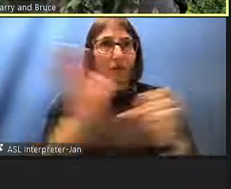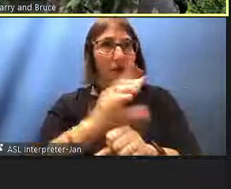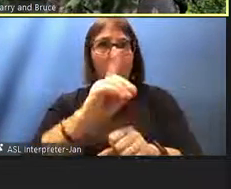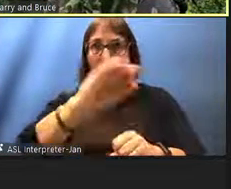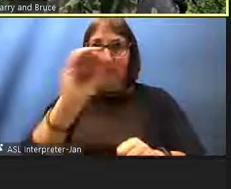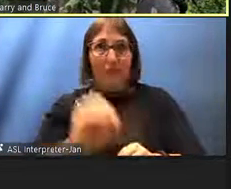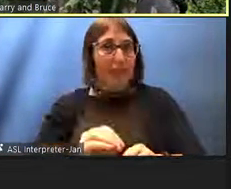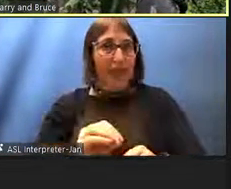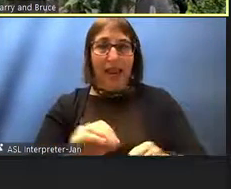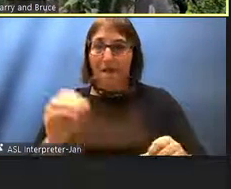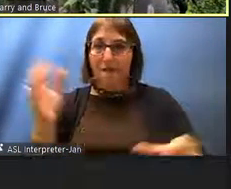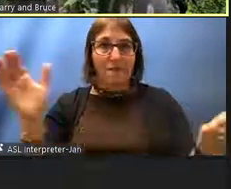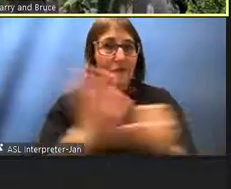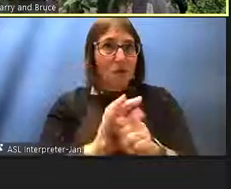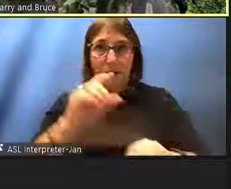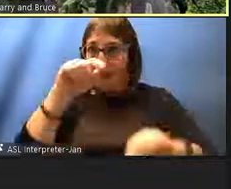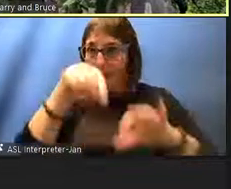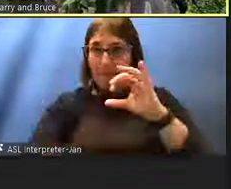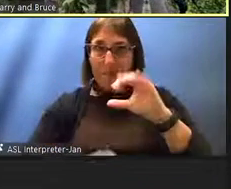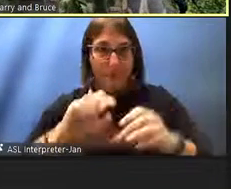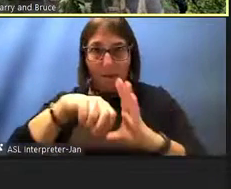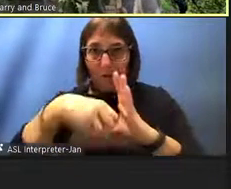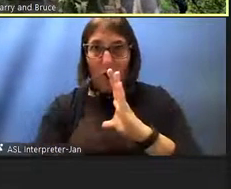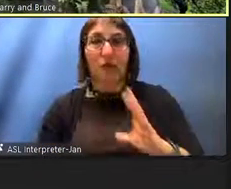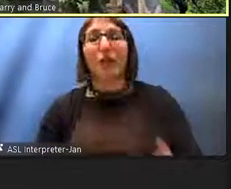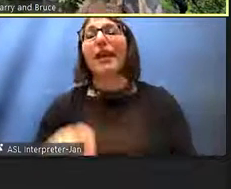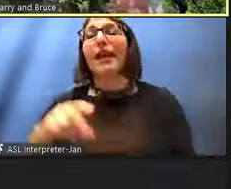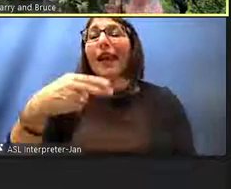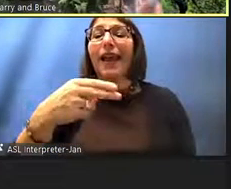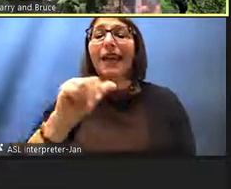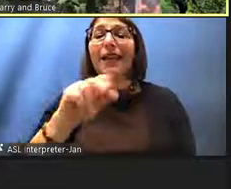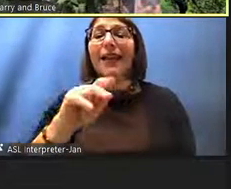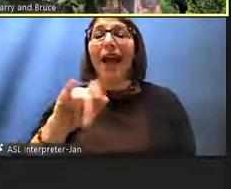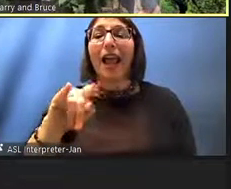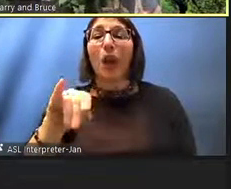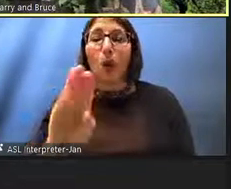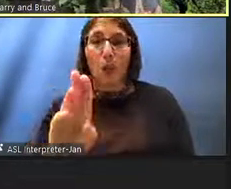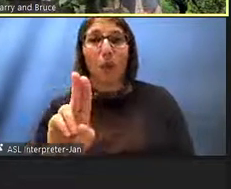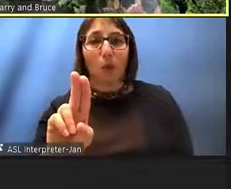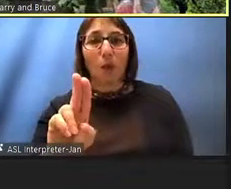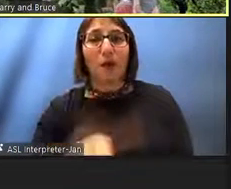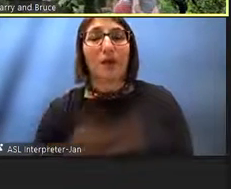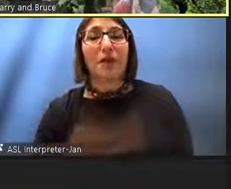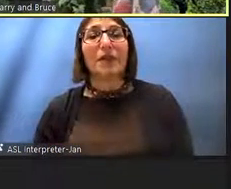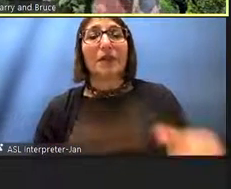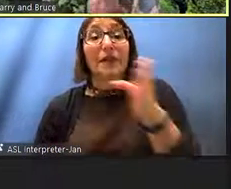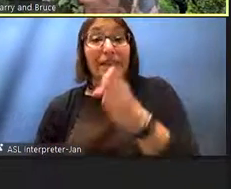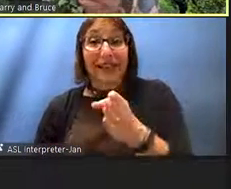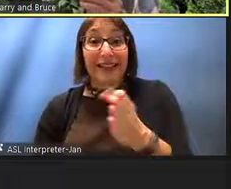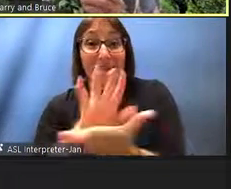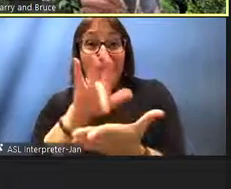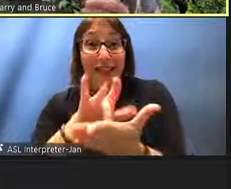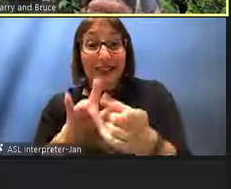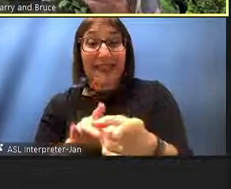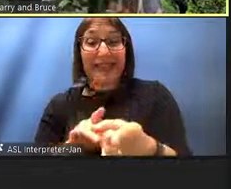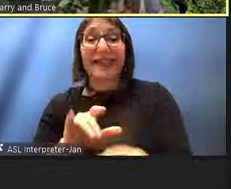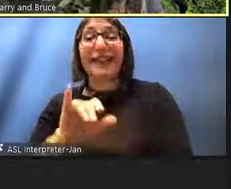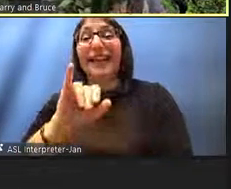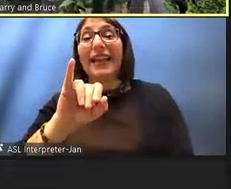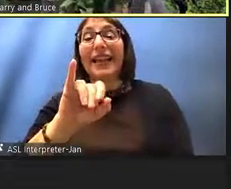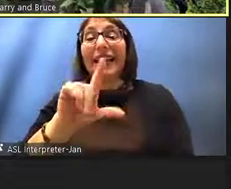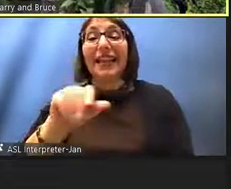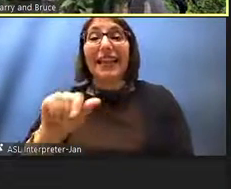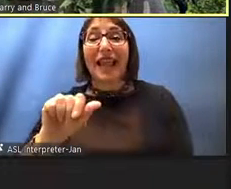now at Haiku on Oahu Island. And of course, next to her in the middle is Ile Beniamina